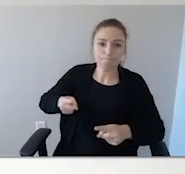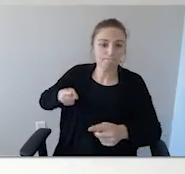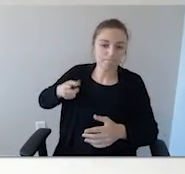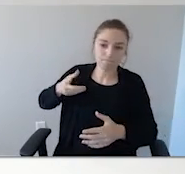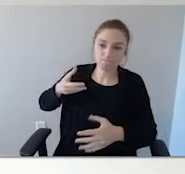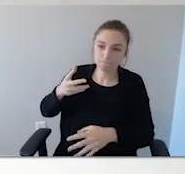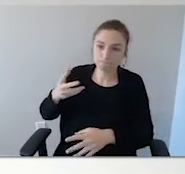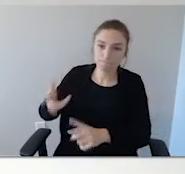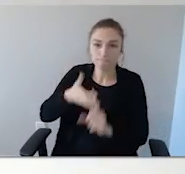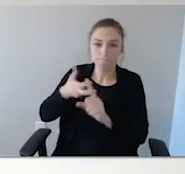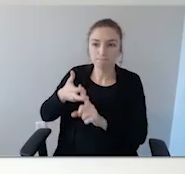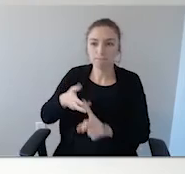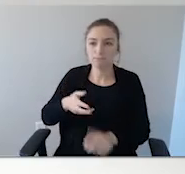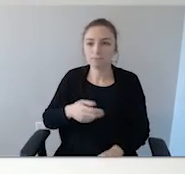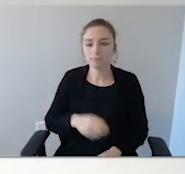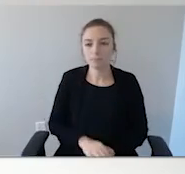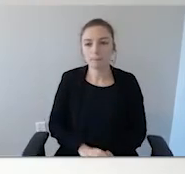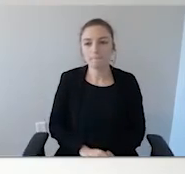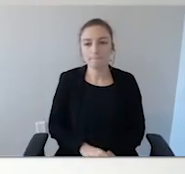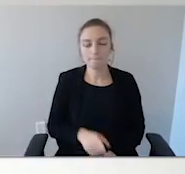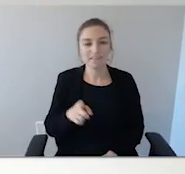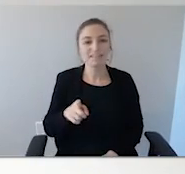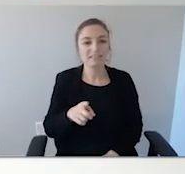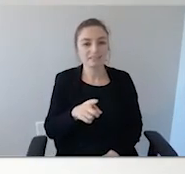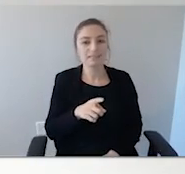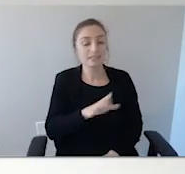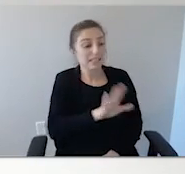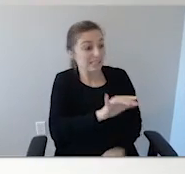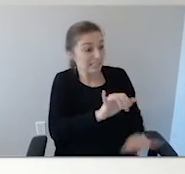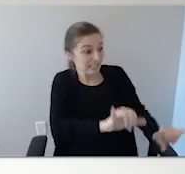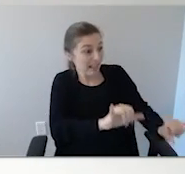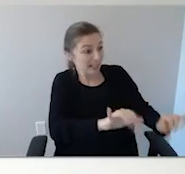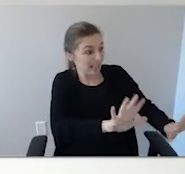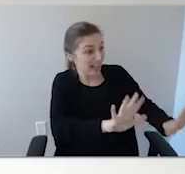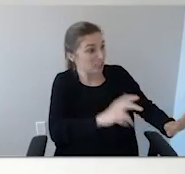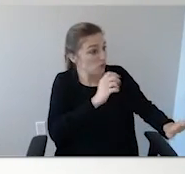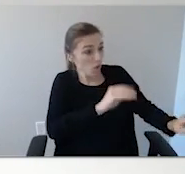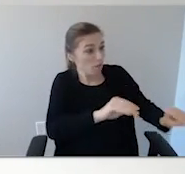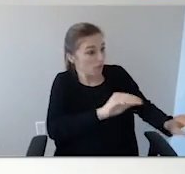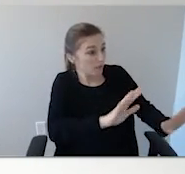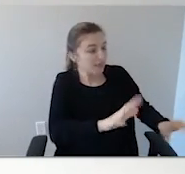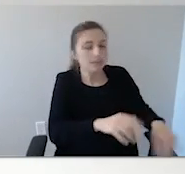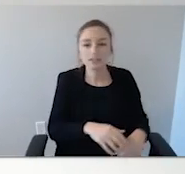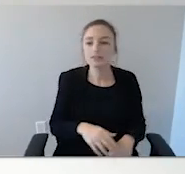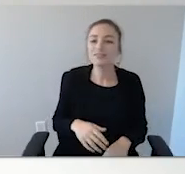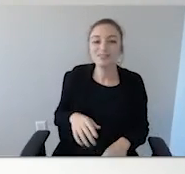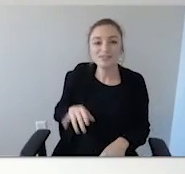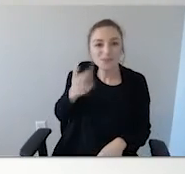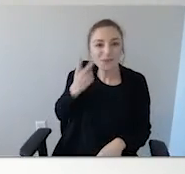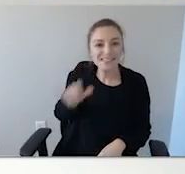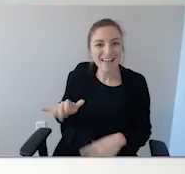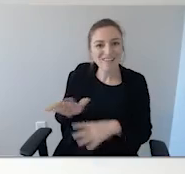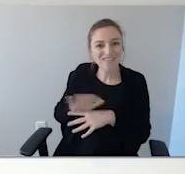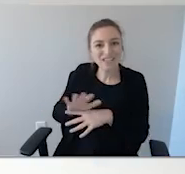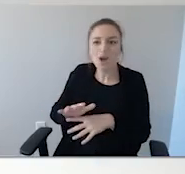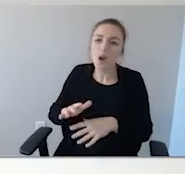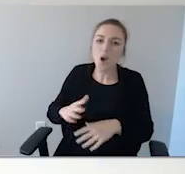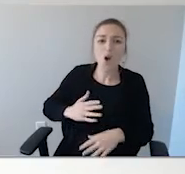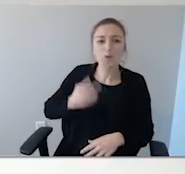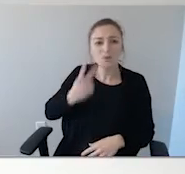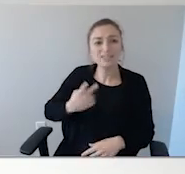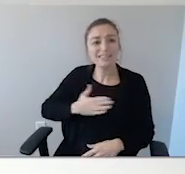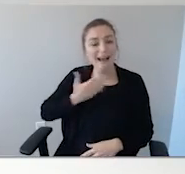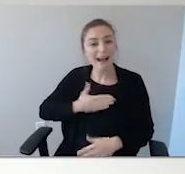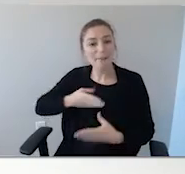Stay there, Ryan. Stay there. Stay there, Ryan. Stay You look at Ryan's story, you look at the video, you see a happy ending. You